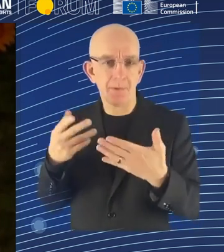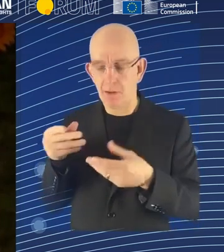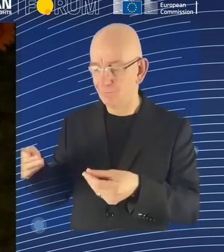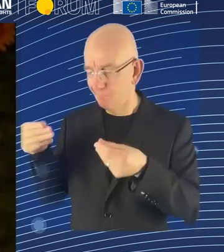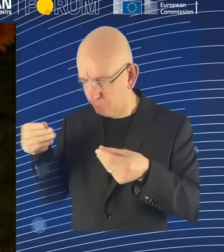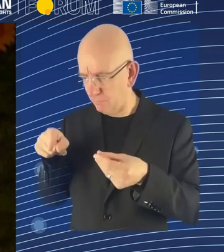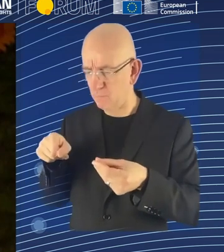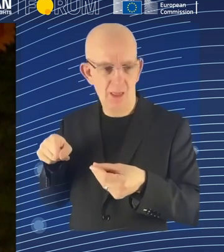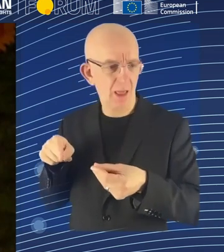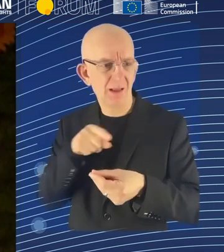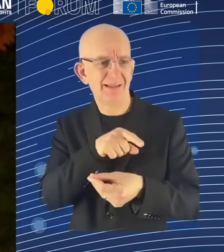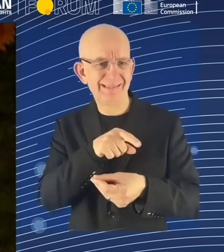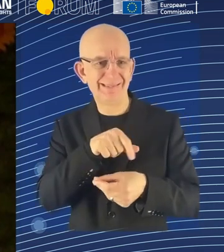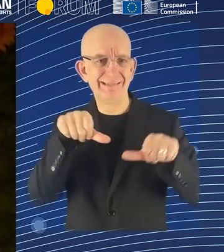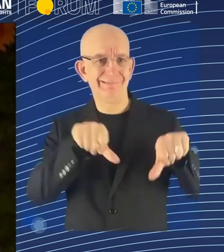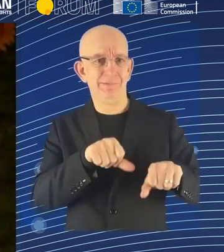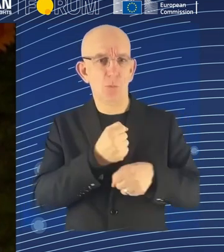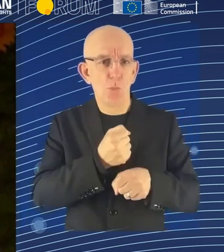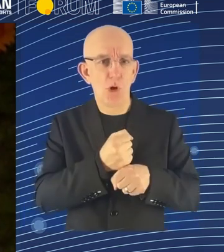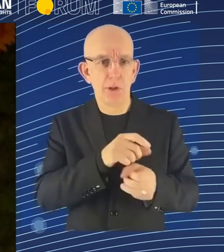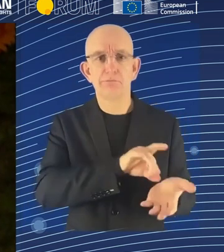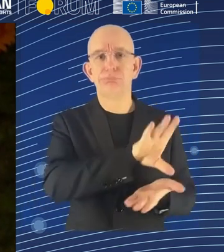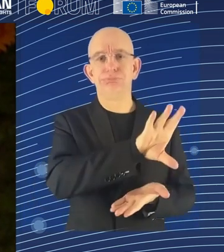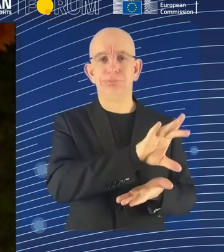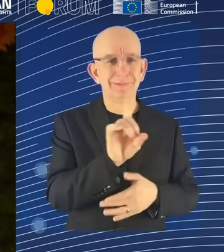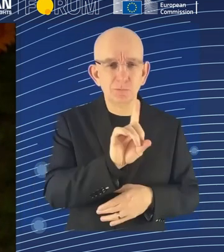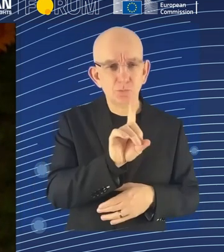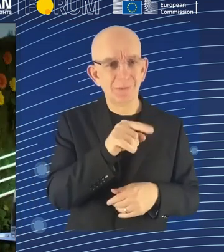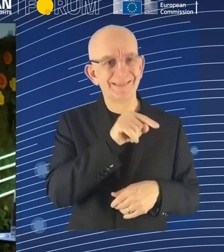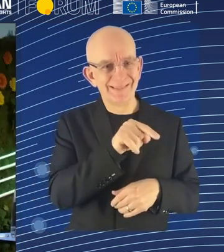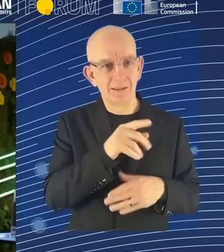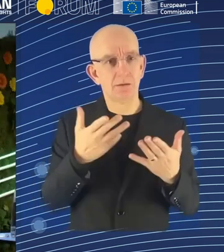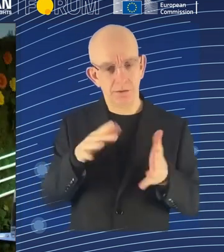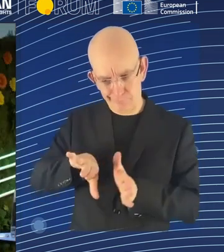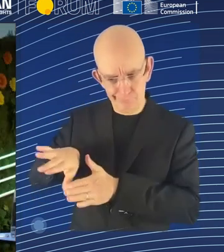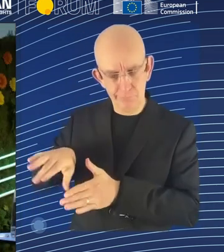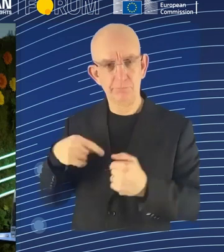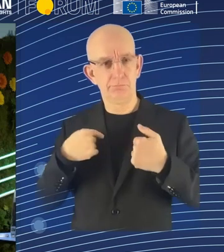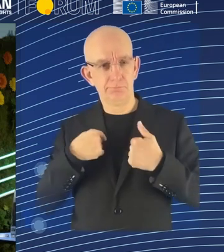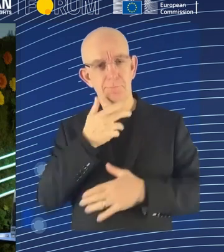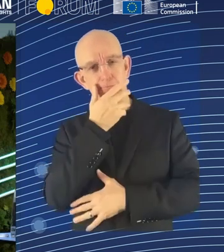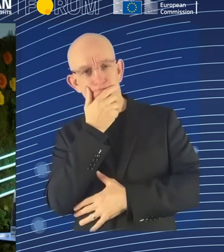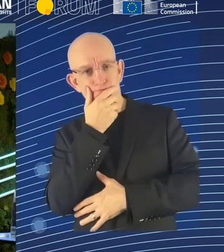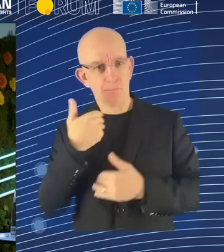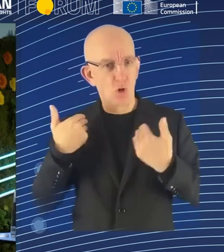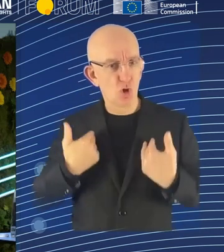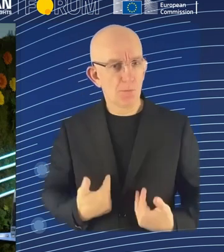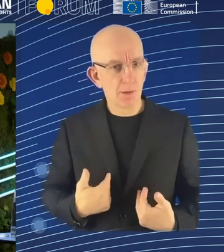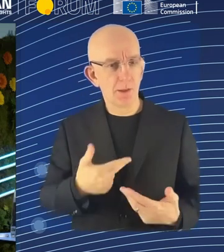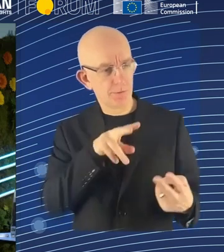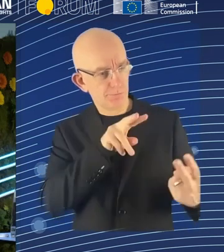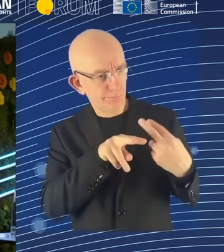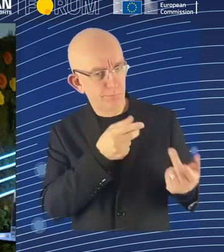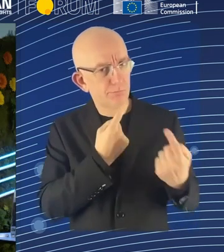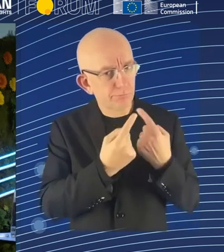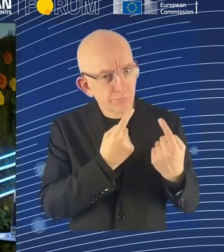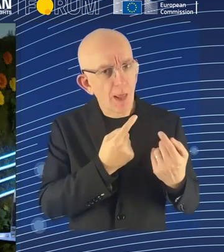came up a lot was around human in command. What kinds of rights do workers have who are increasingly